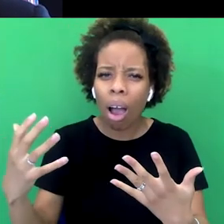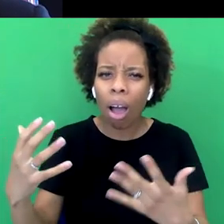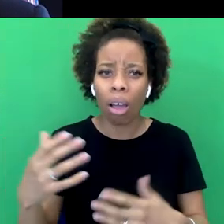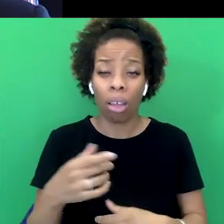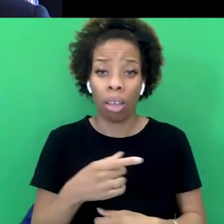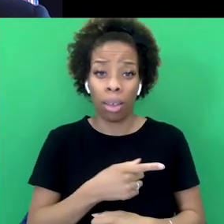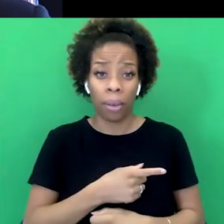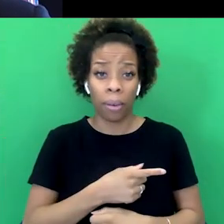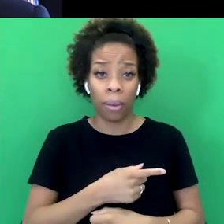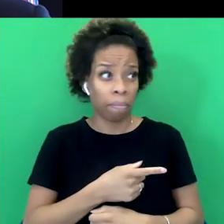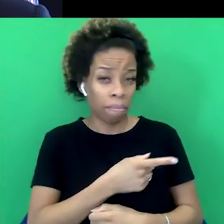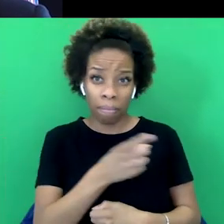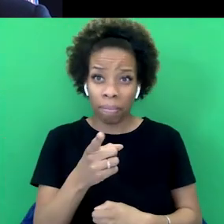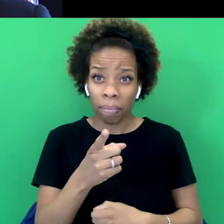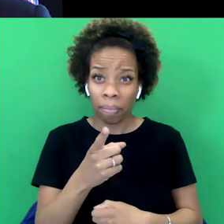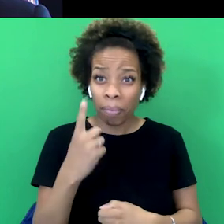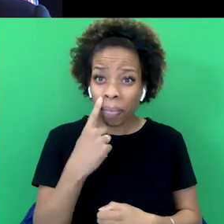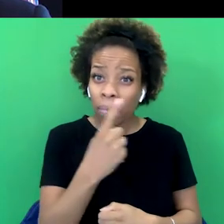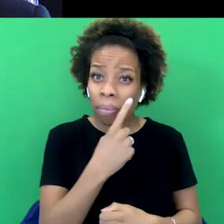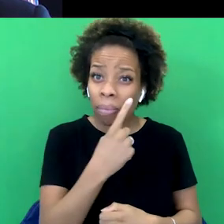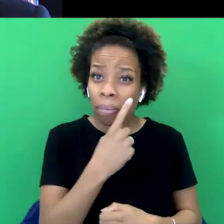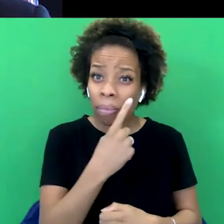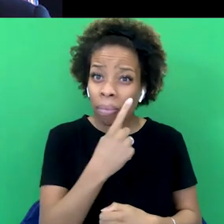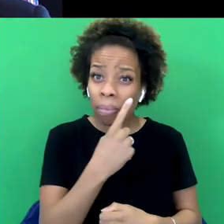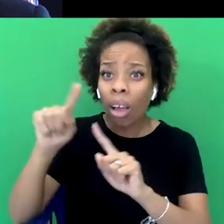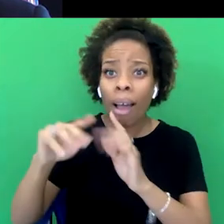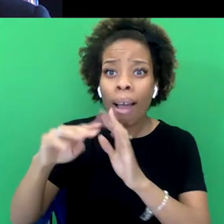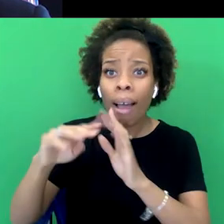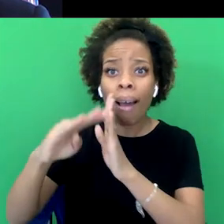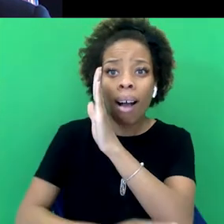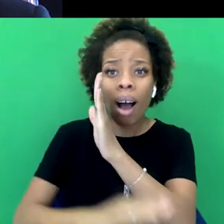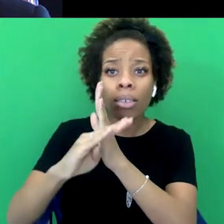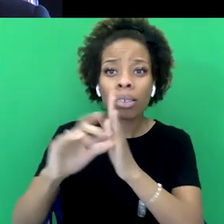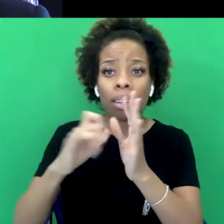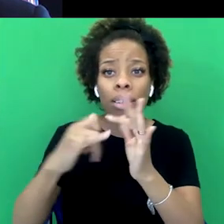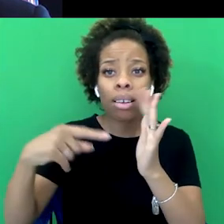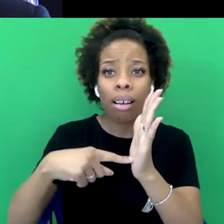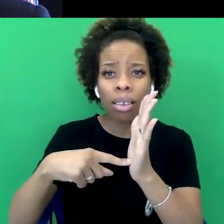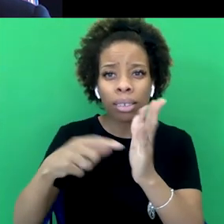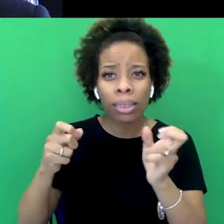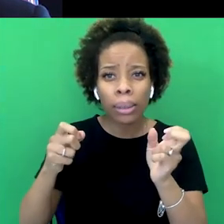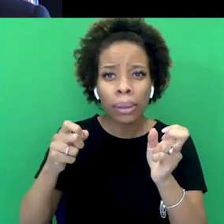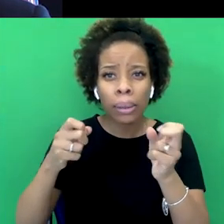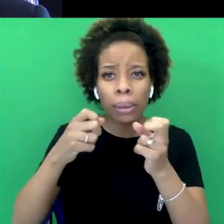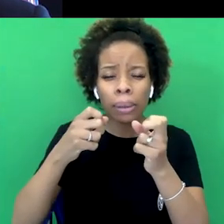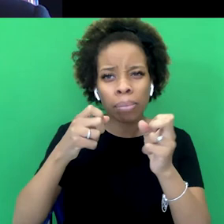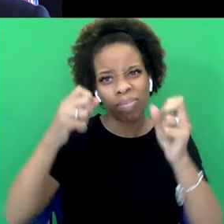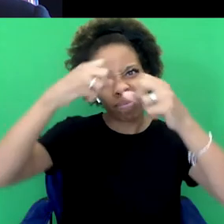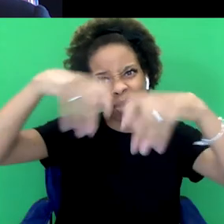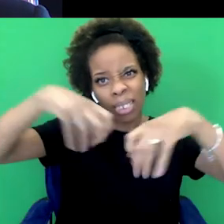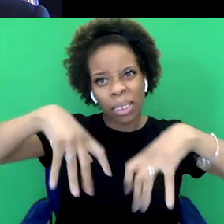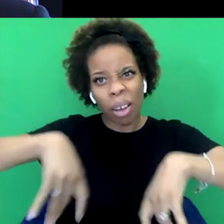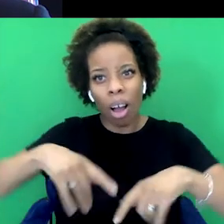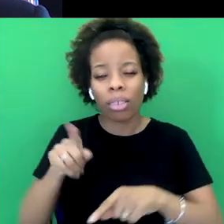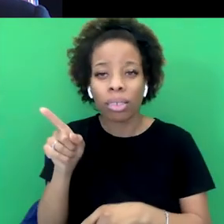caste system, almost, internationally, which is based on nothing apart from the fact that you had the